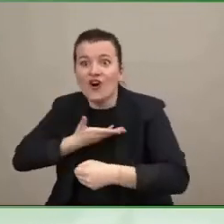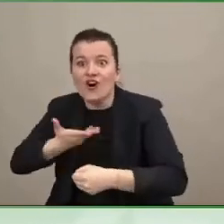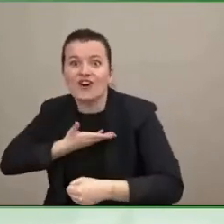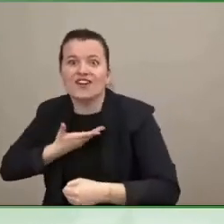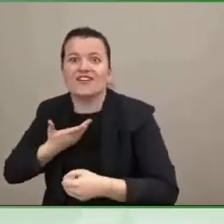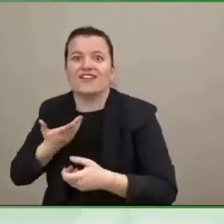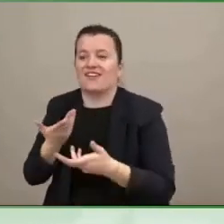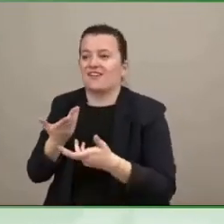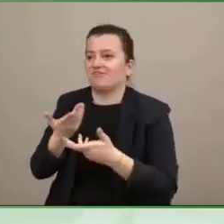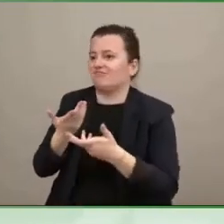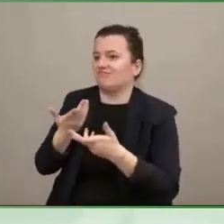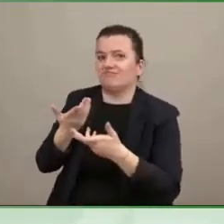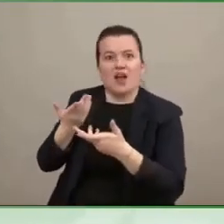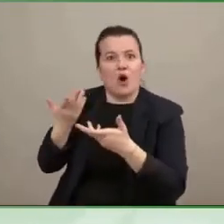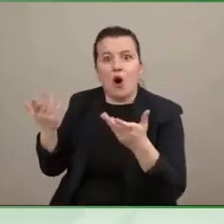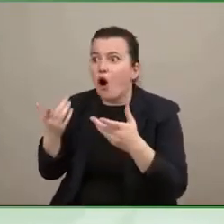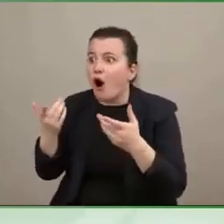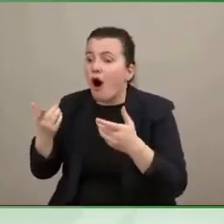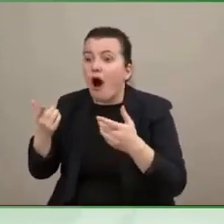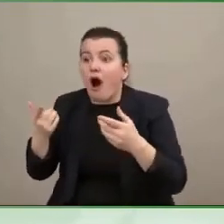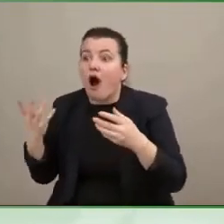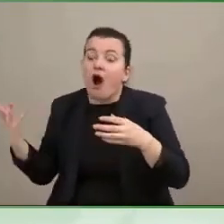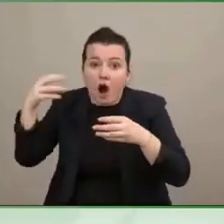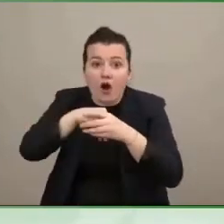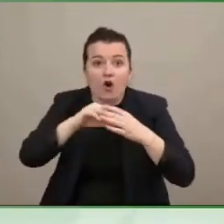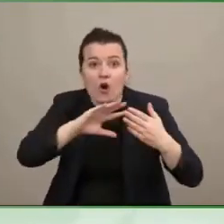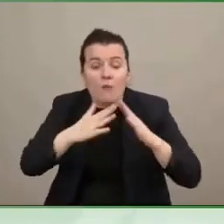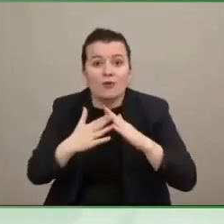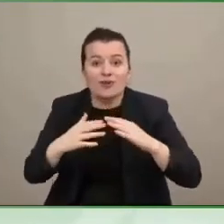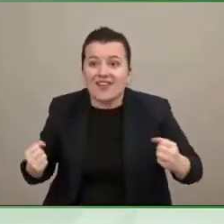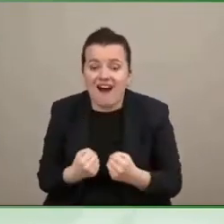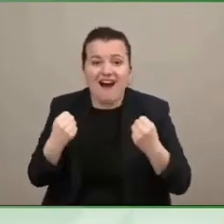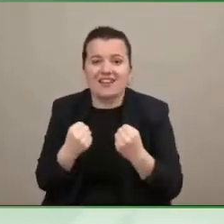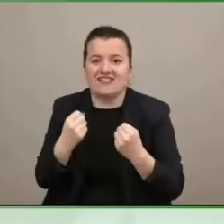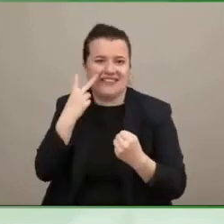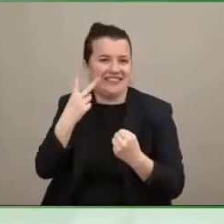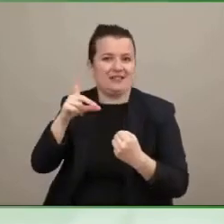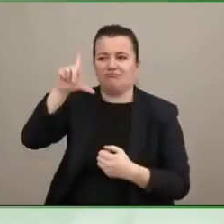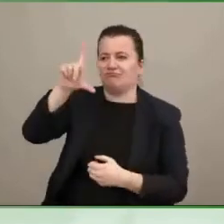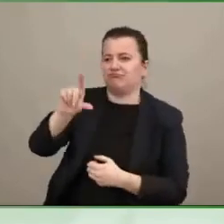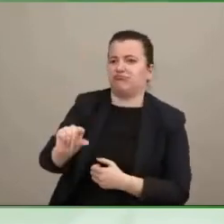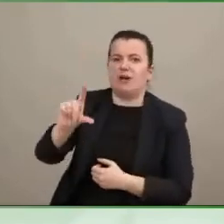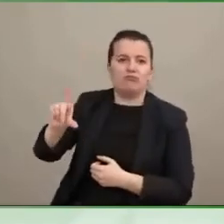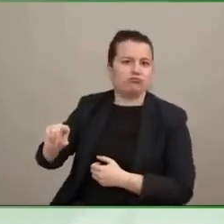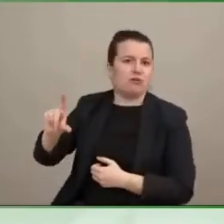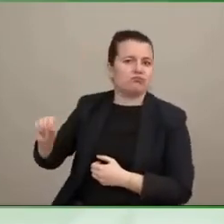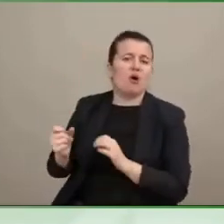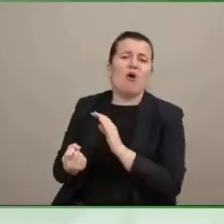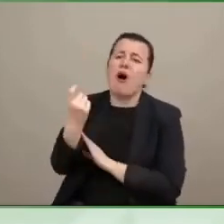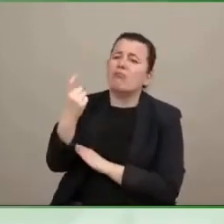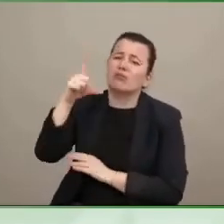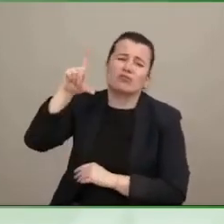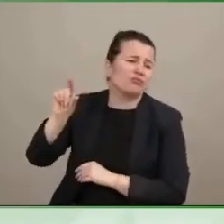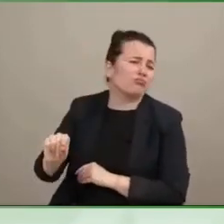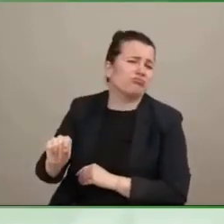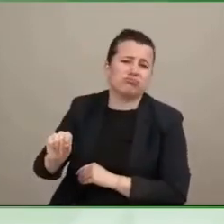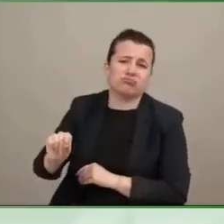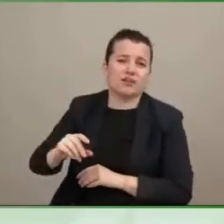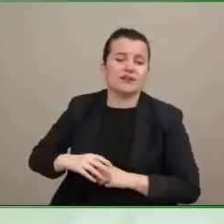community, the same as people without disabilities. And I think what's really I like to quote